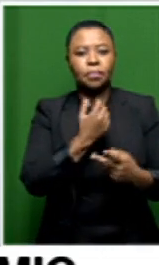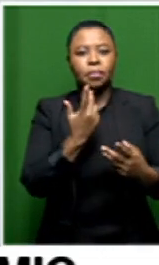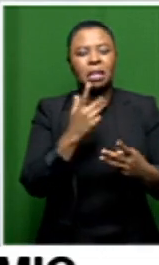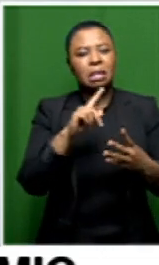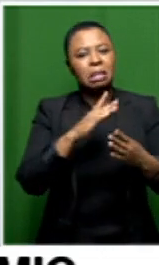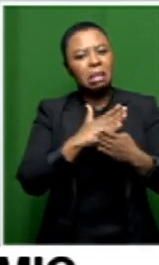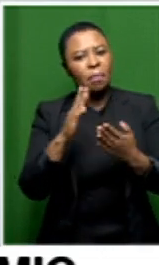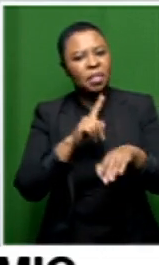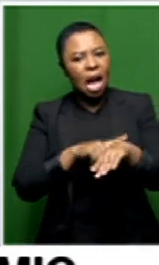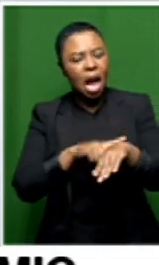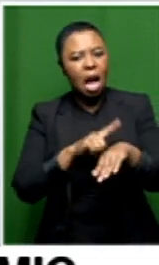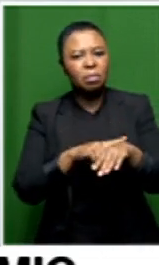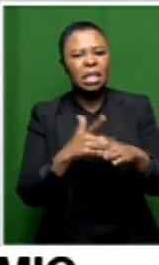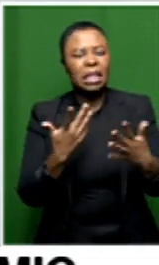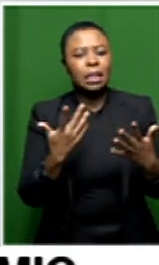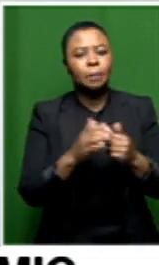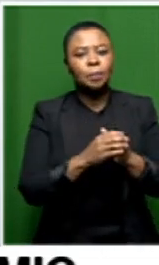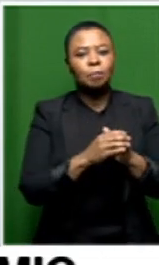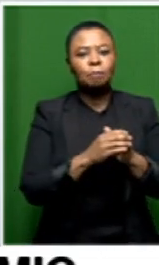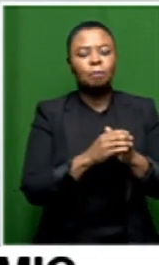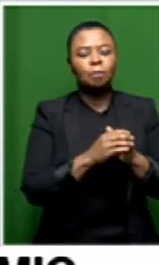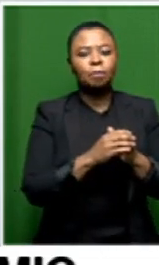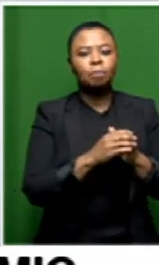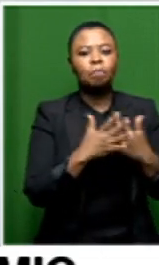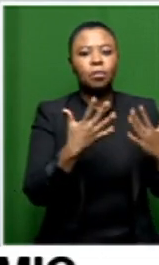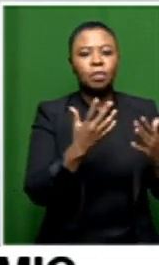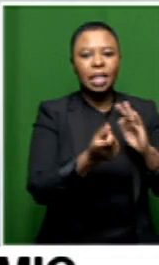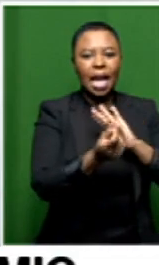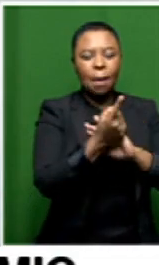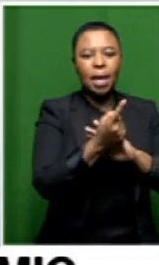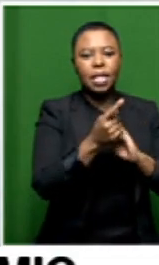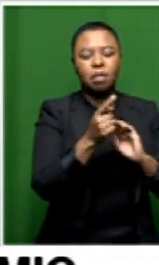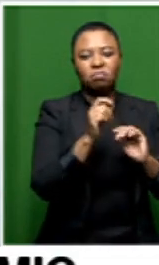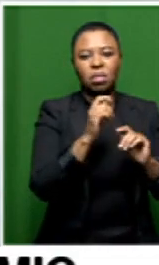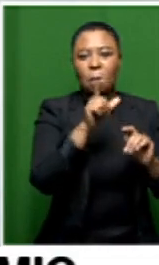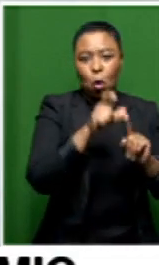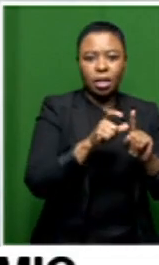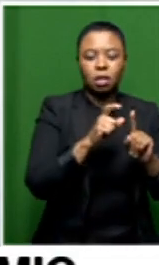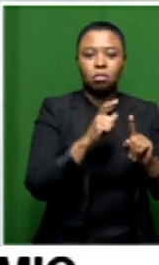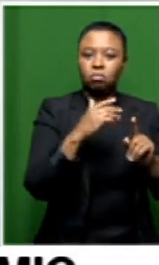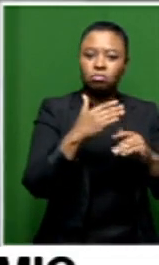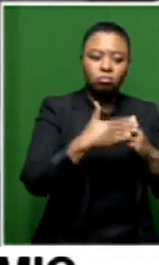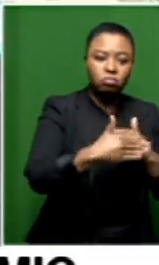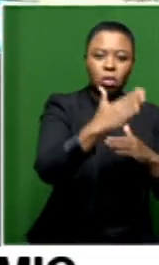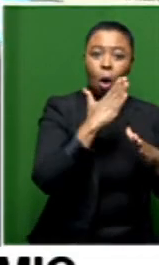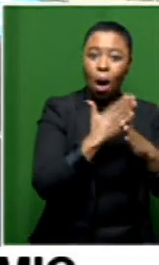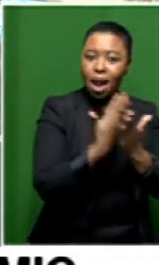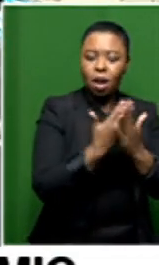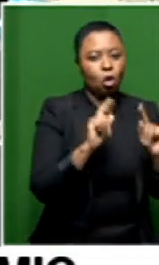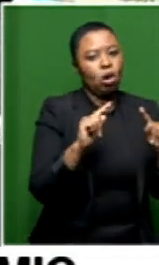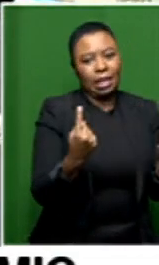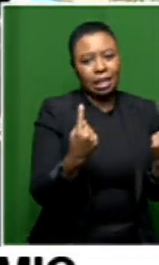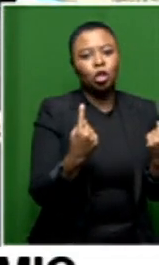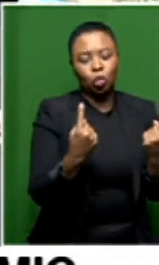very um debilitating uh effects that these might have where a person cannot work anymore so uh very